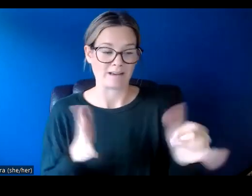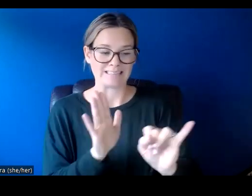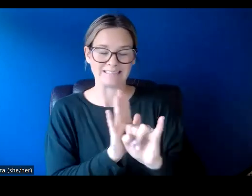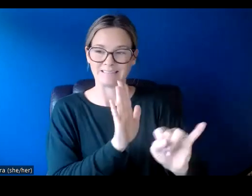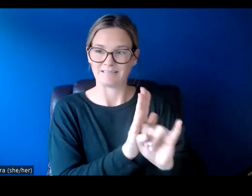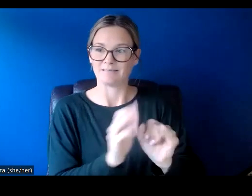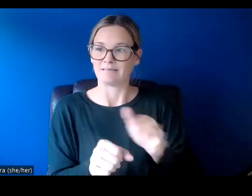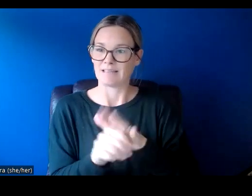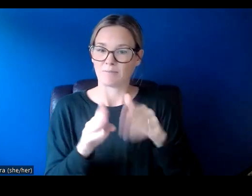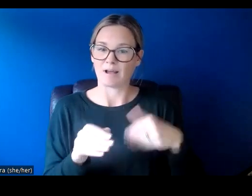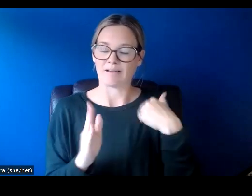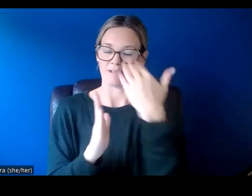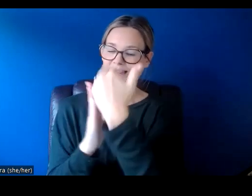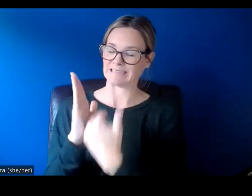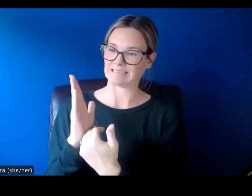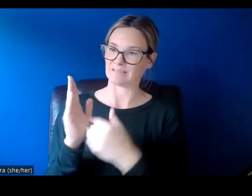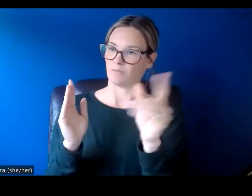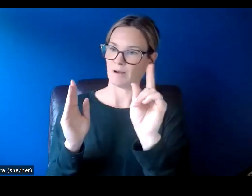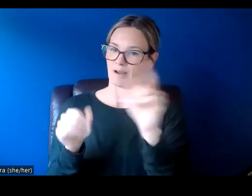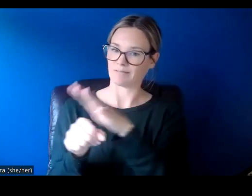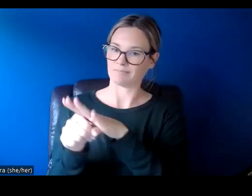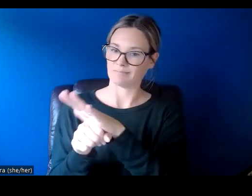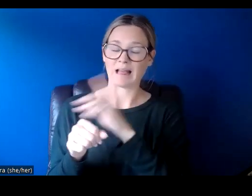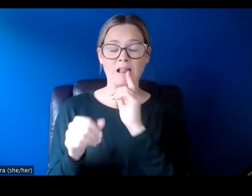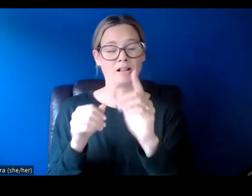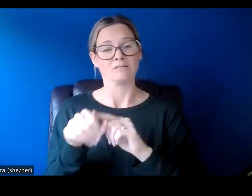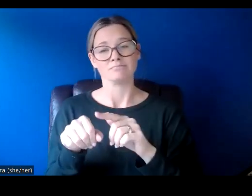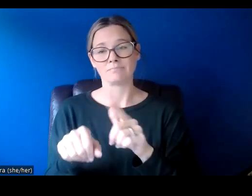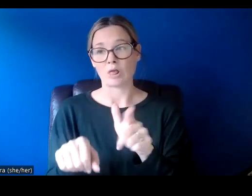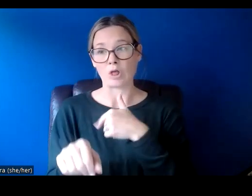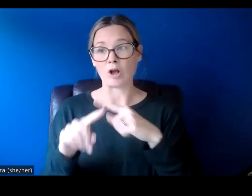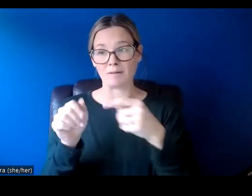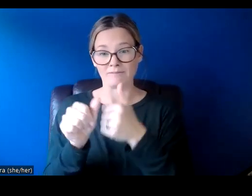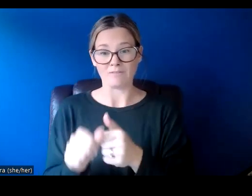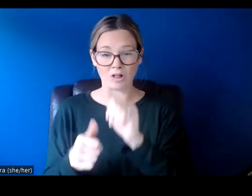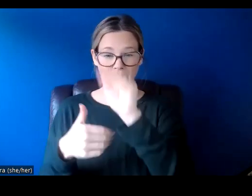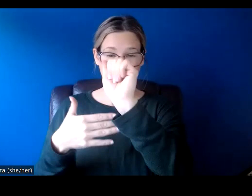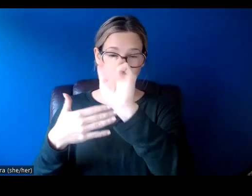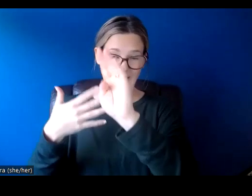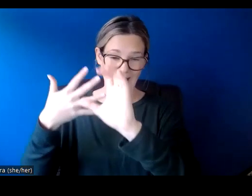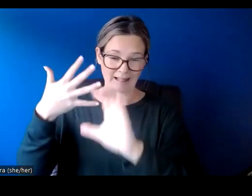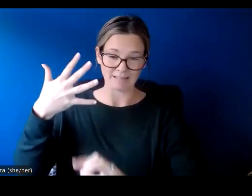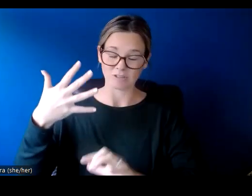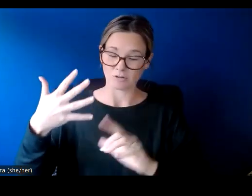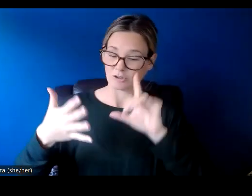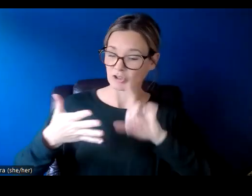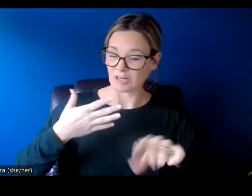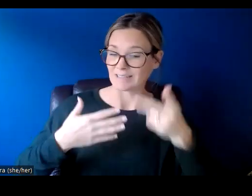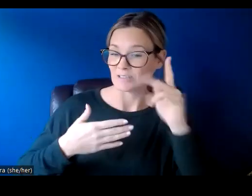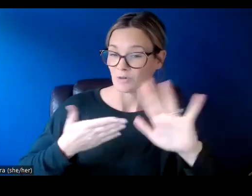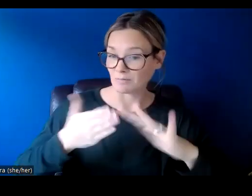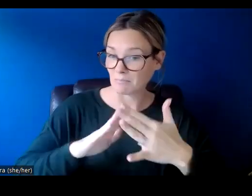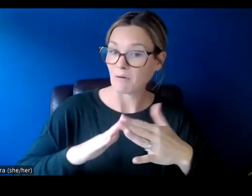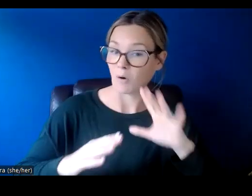published the full list in the guidelines. It is long, but it is alphabetized. So please take a look to see if your community is eligible.